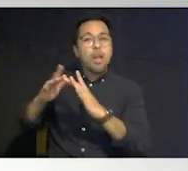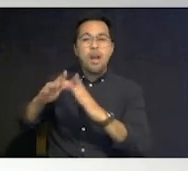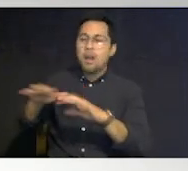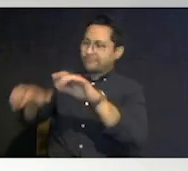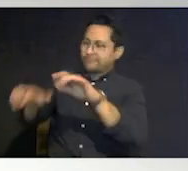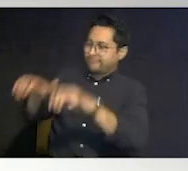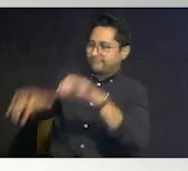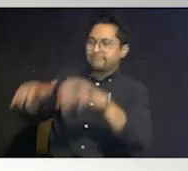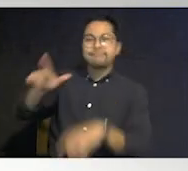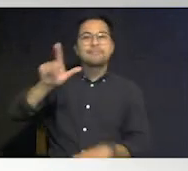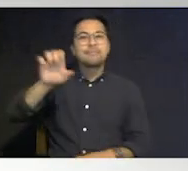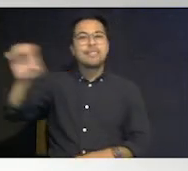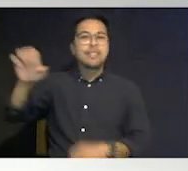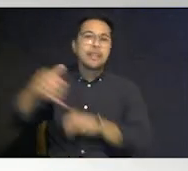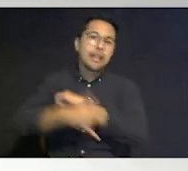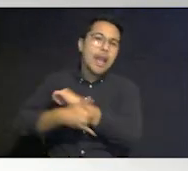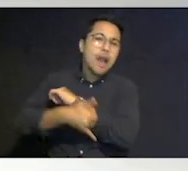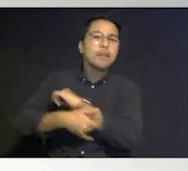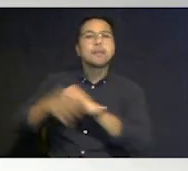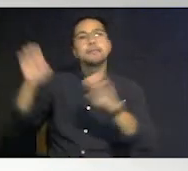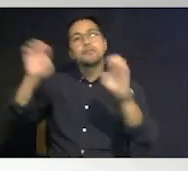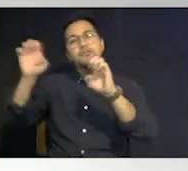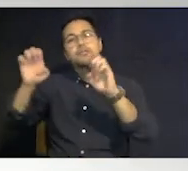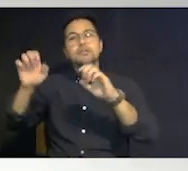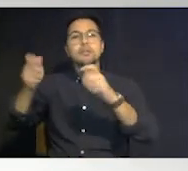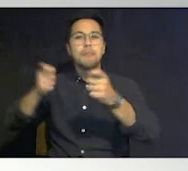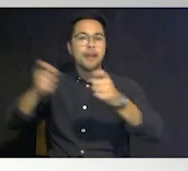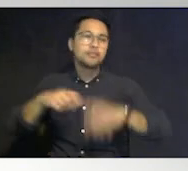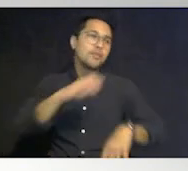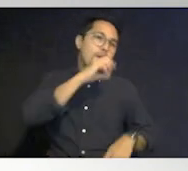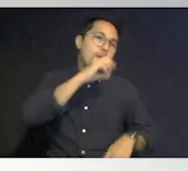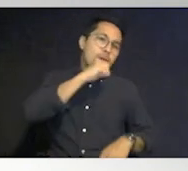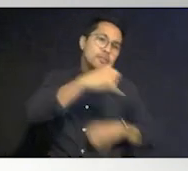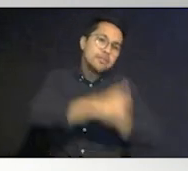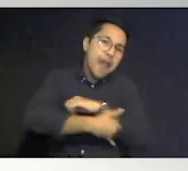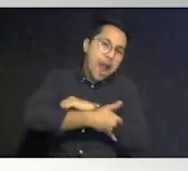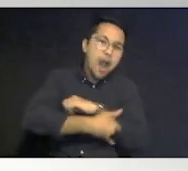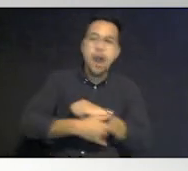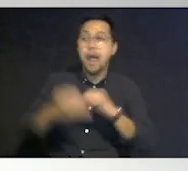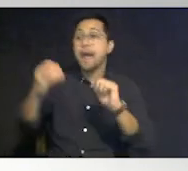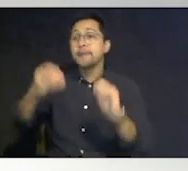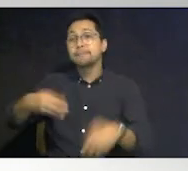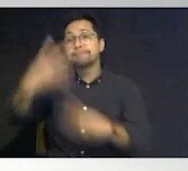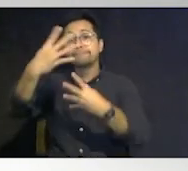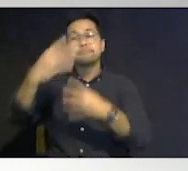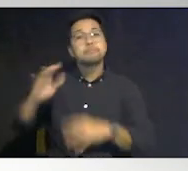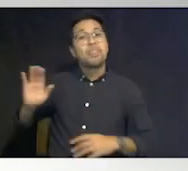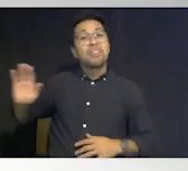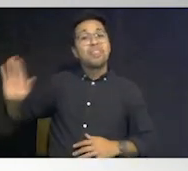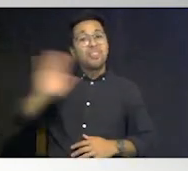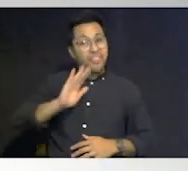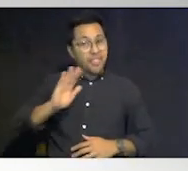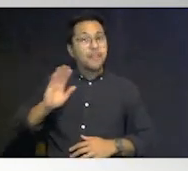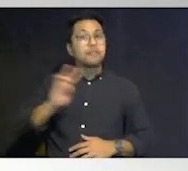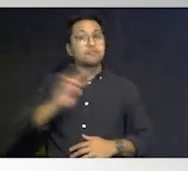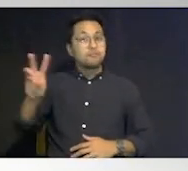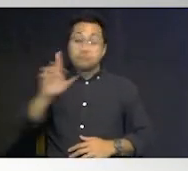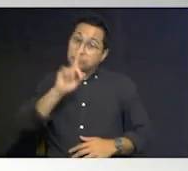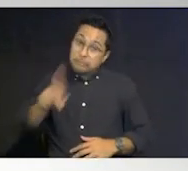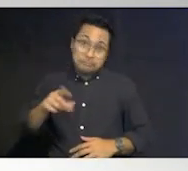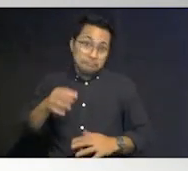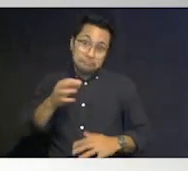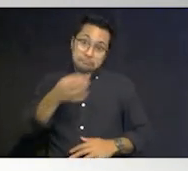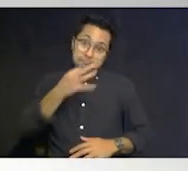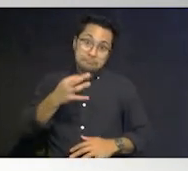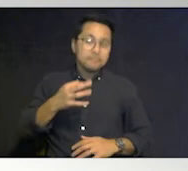you know lee county emergency management orange county emergency management and look at their websites they're really good i